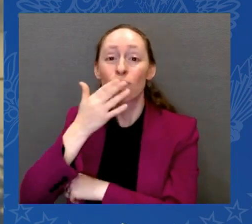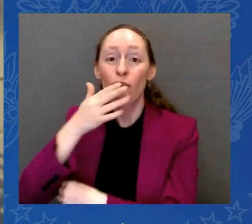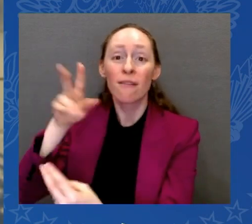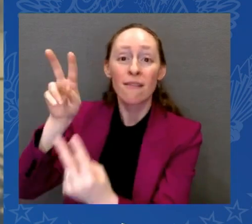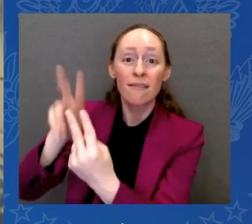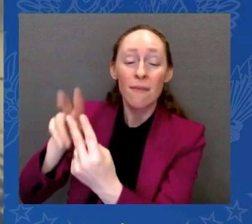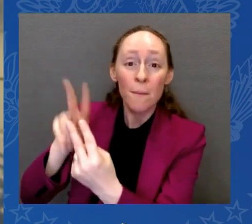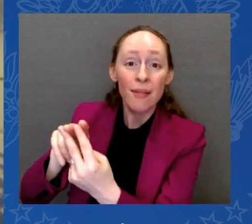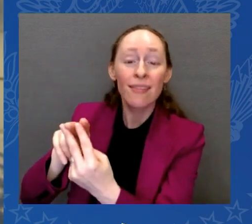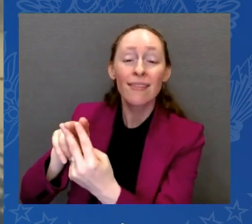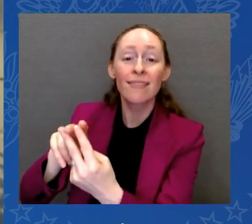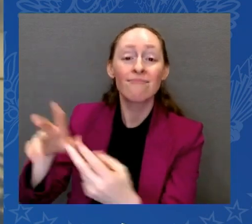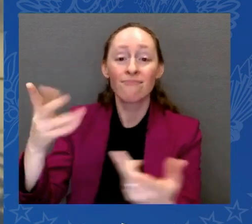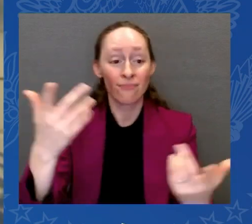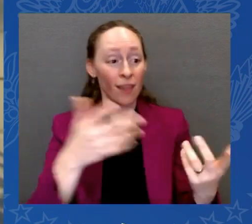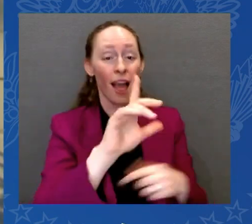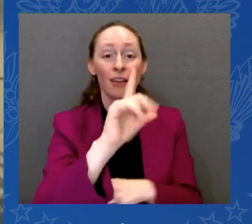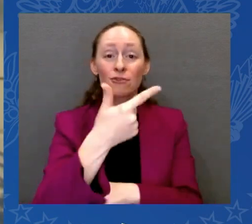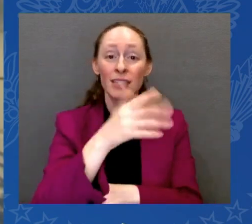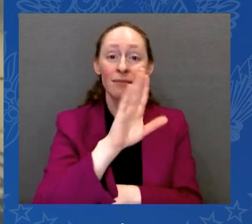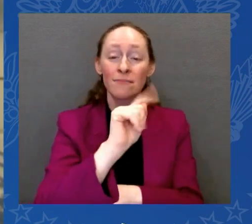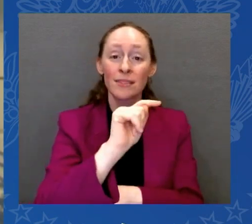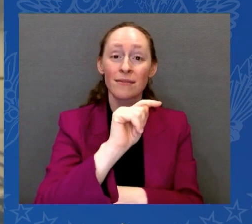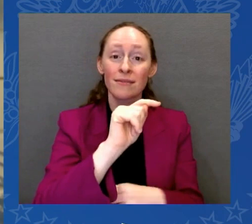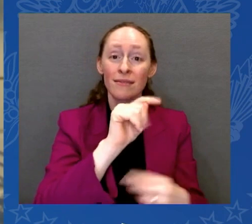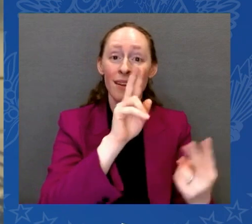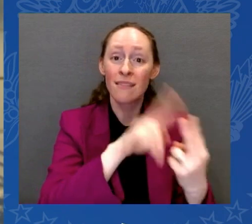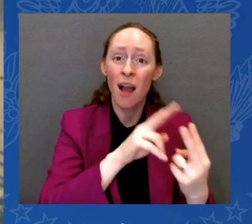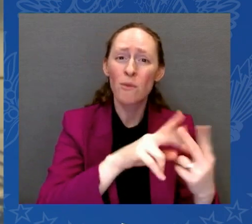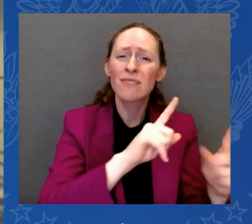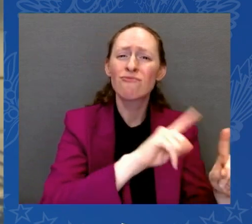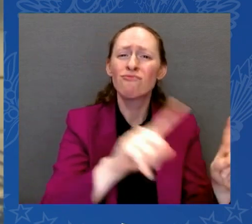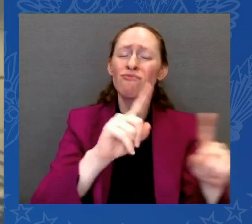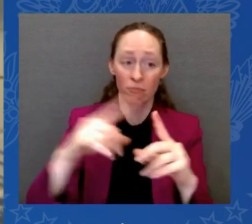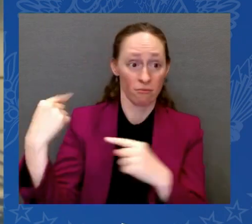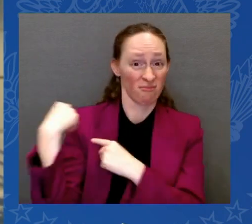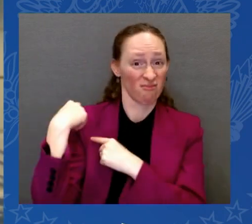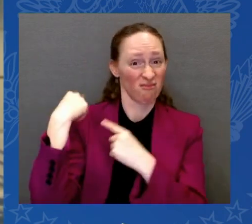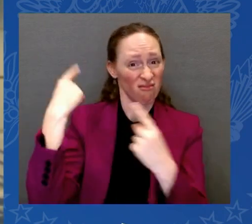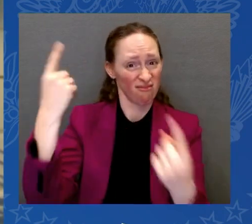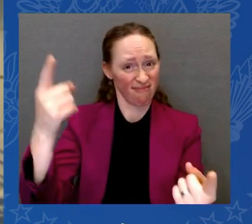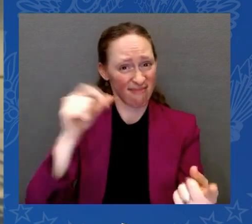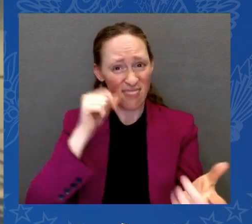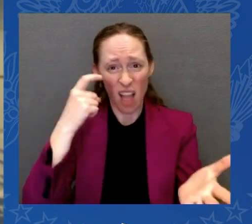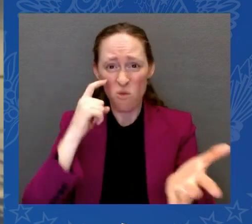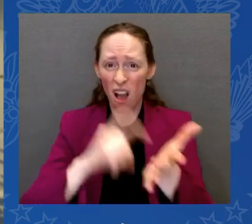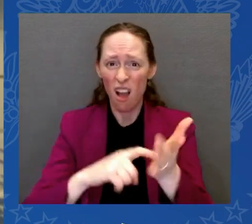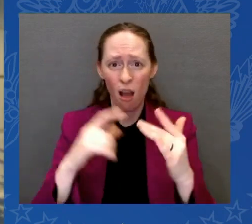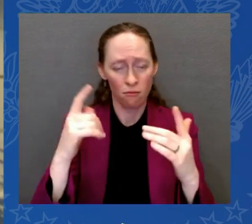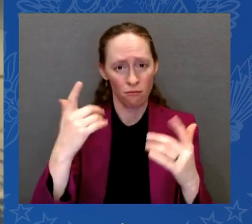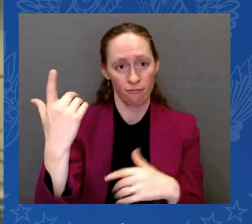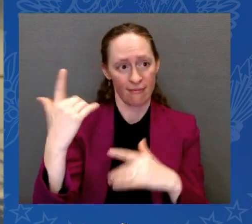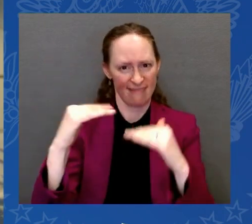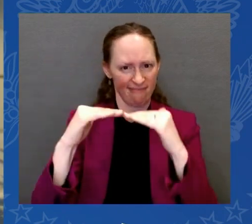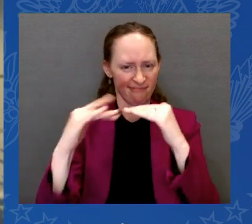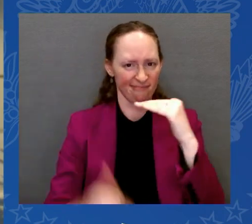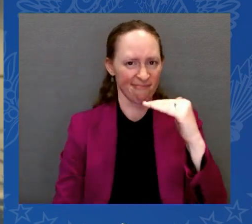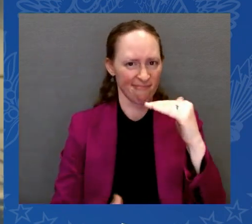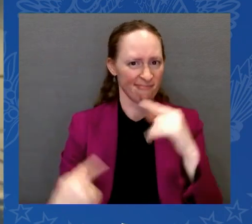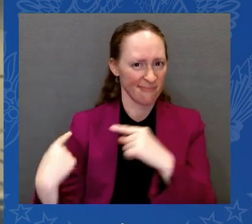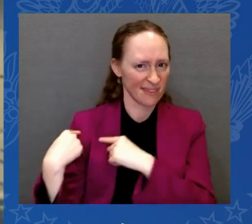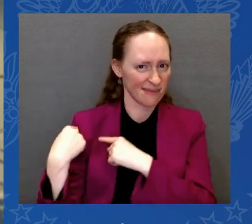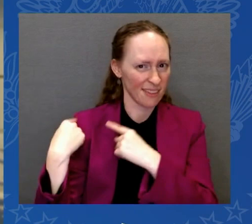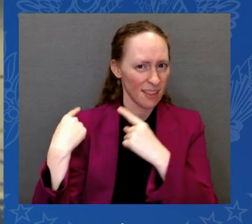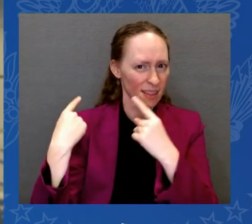them with equal dignity and respect. And now, the law requires that interracial marriage and same-sex marriage